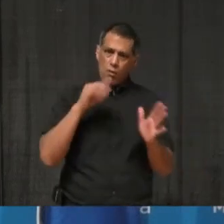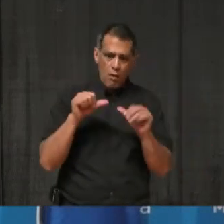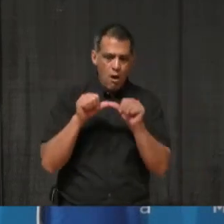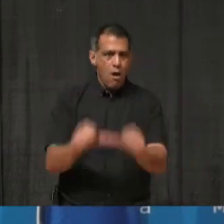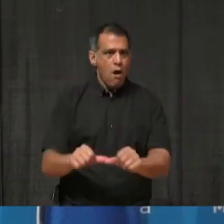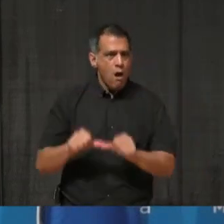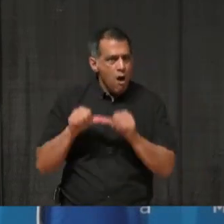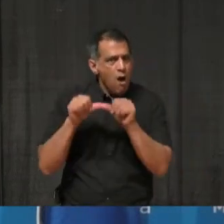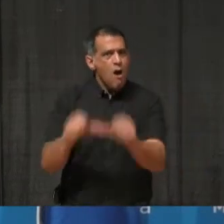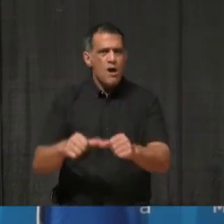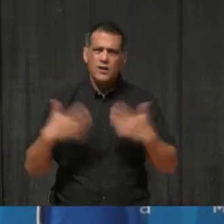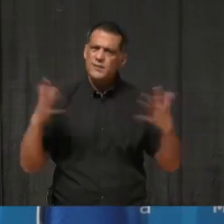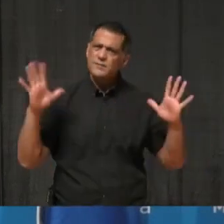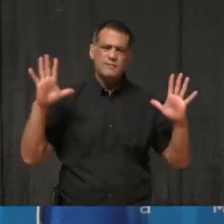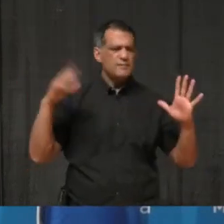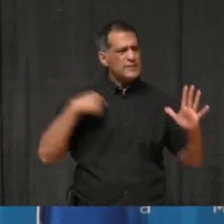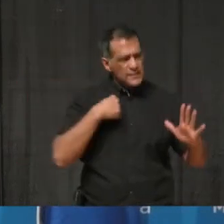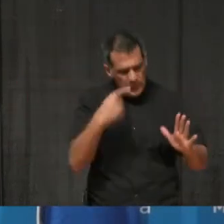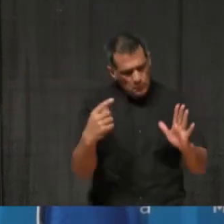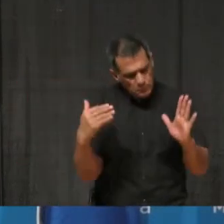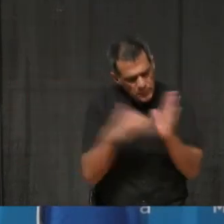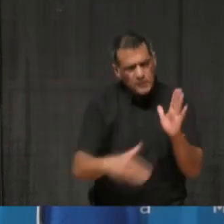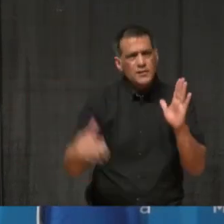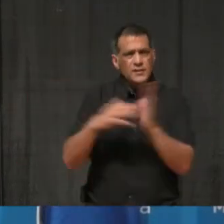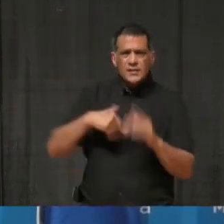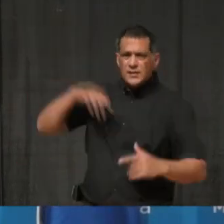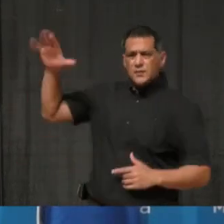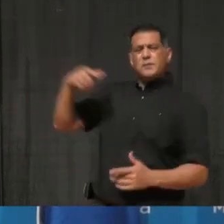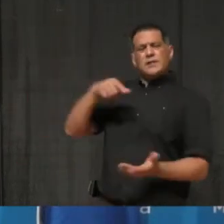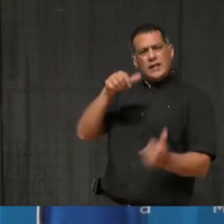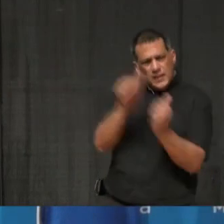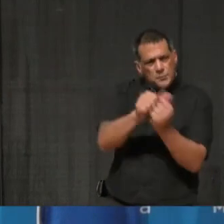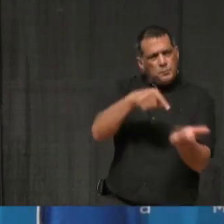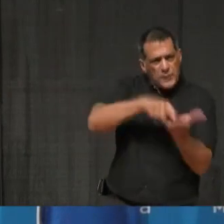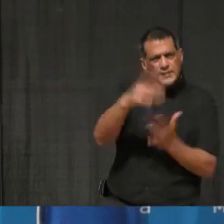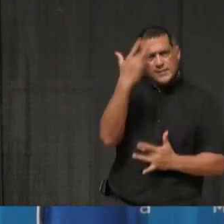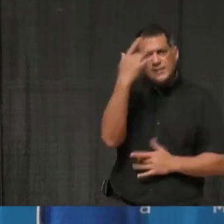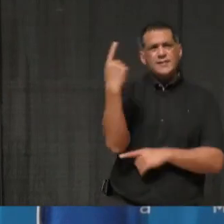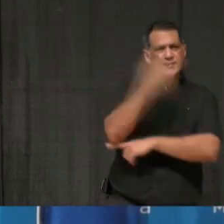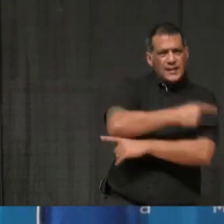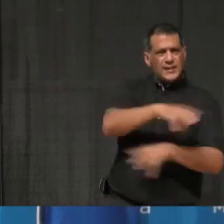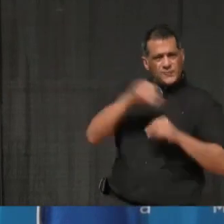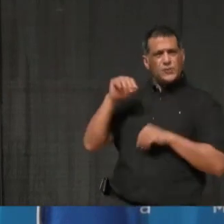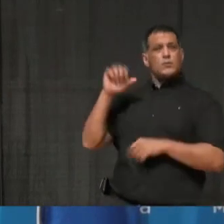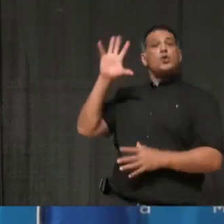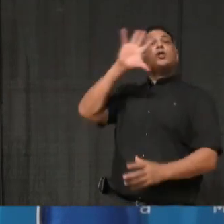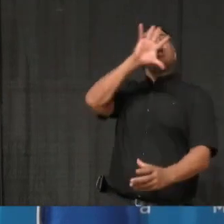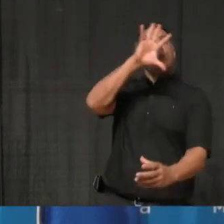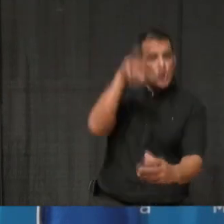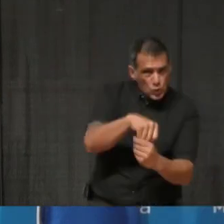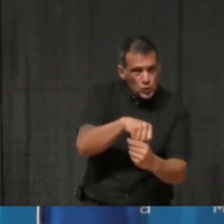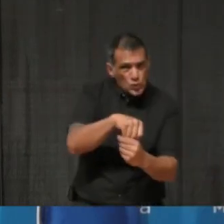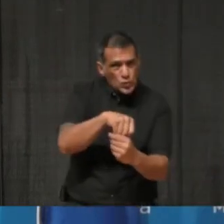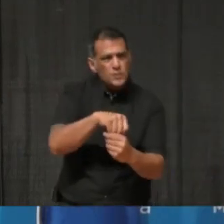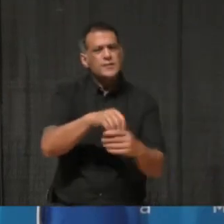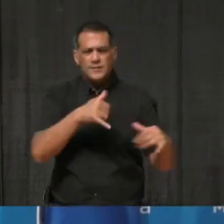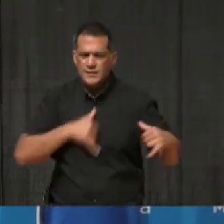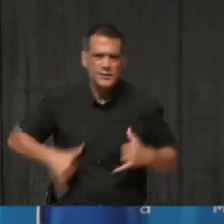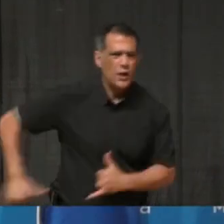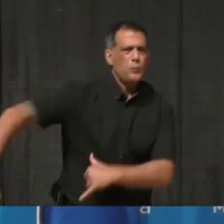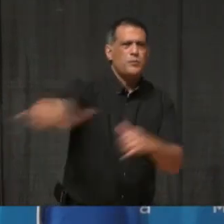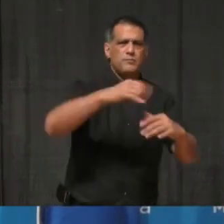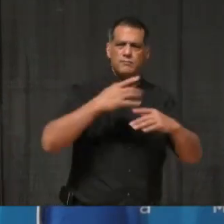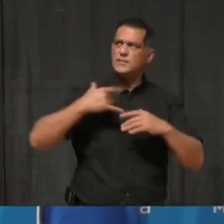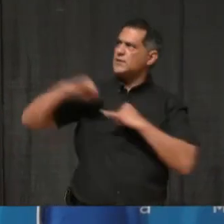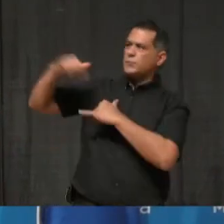saying it again and again. Paid sick leave needs to be part of our continued and shared response to this pandemic.